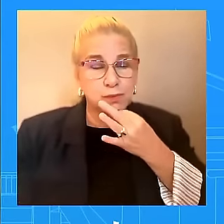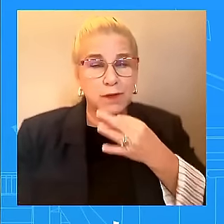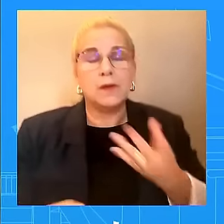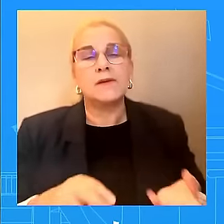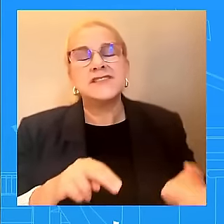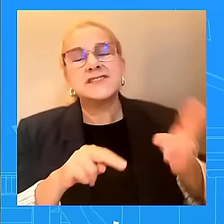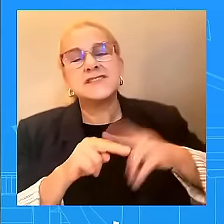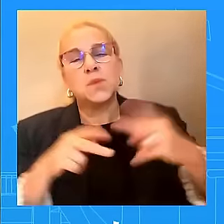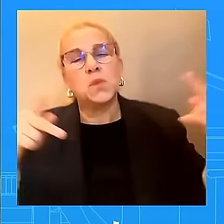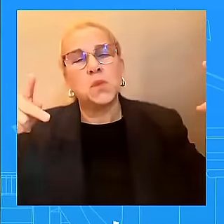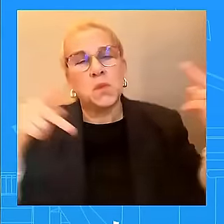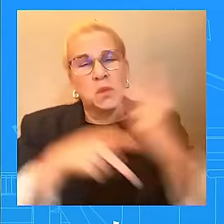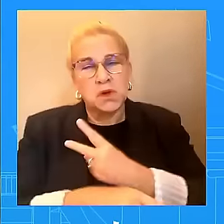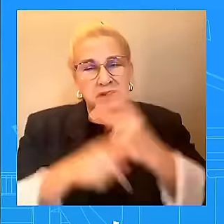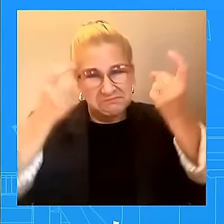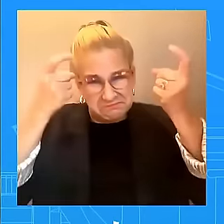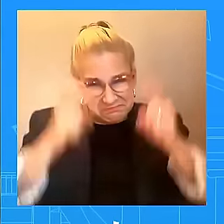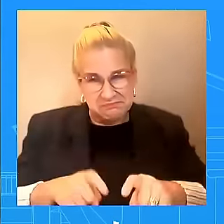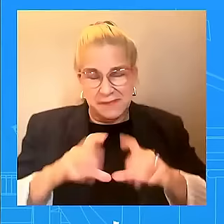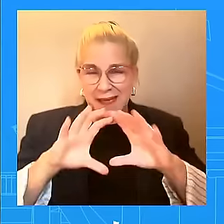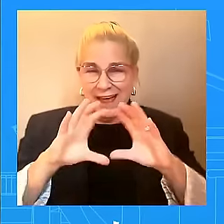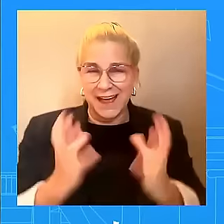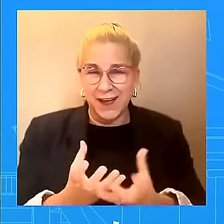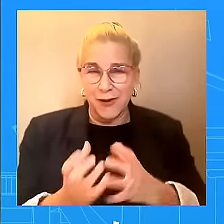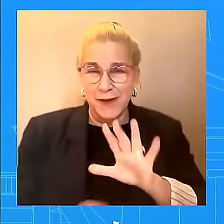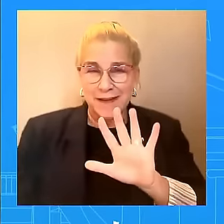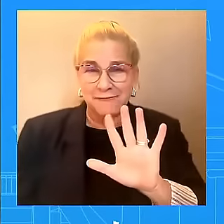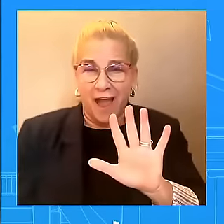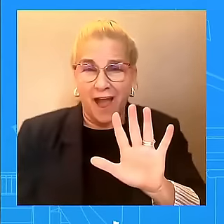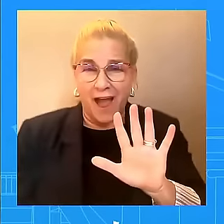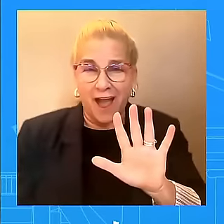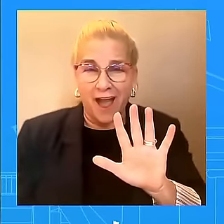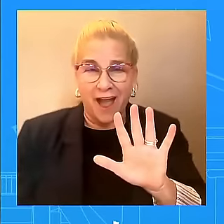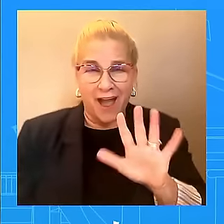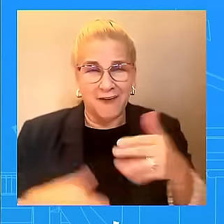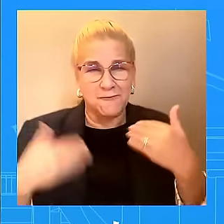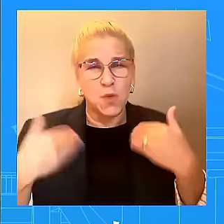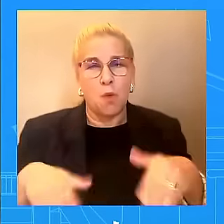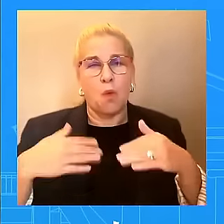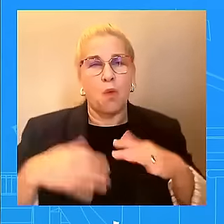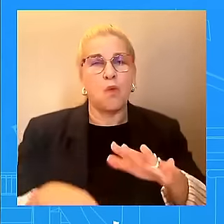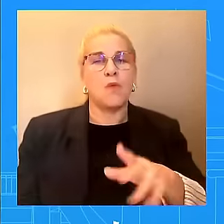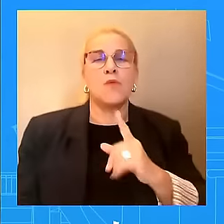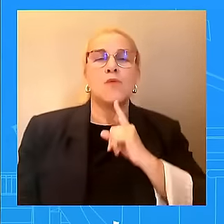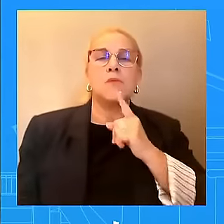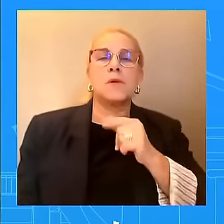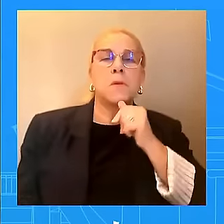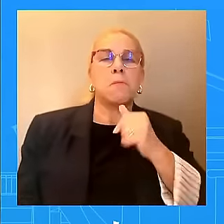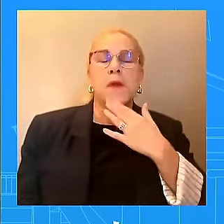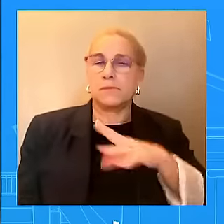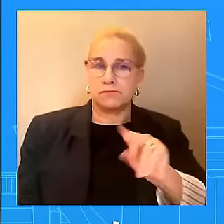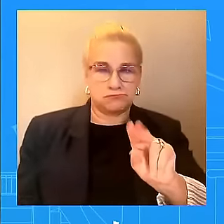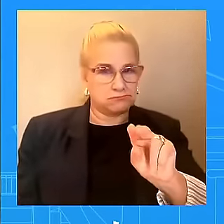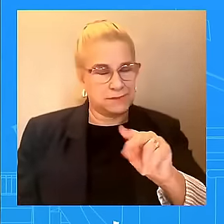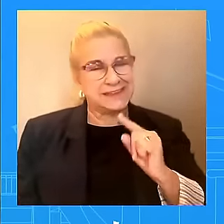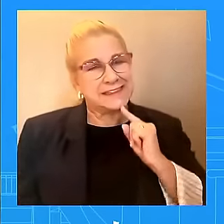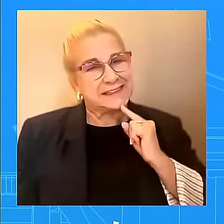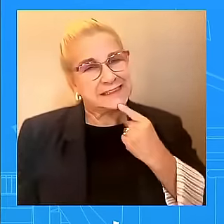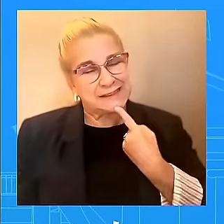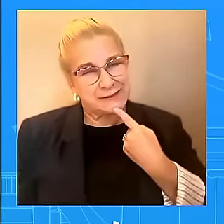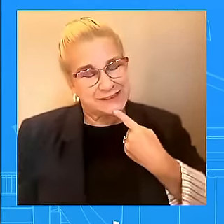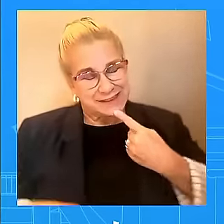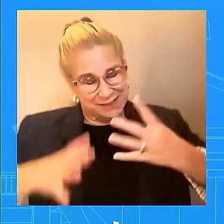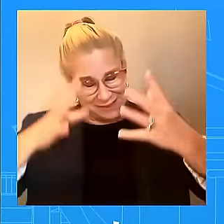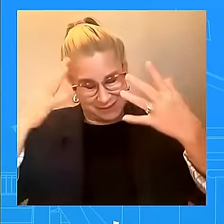That is very, very serious. And so we're taking this serious, as the President has done many, many times when we've seen these types of storms